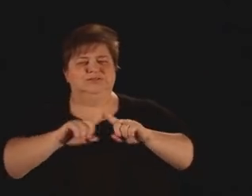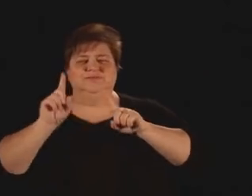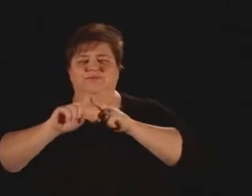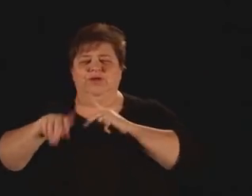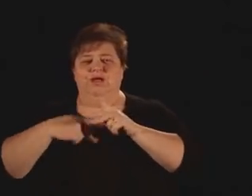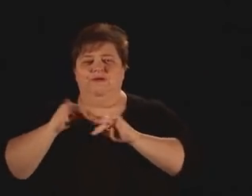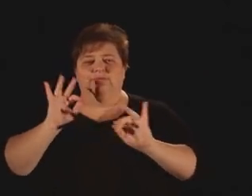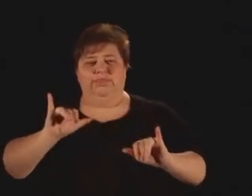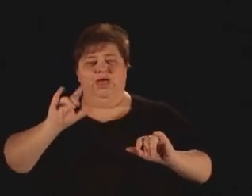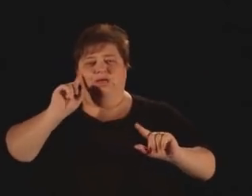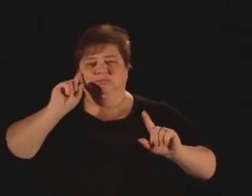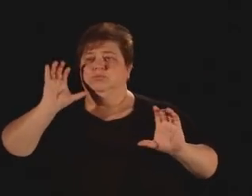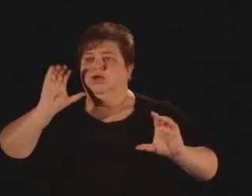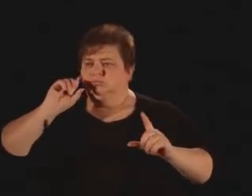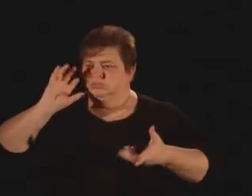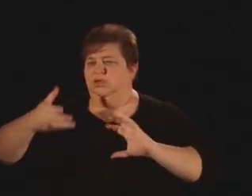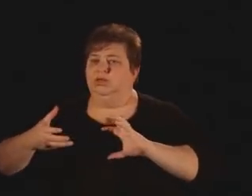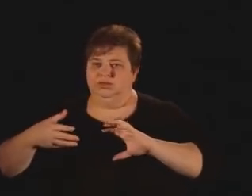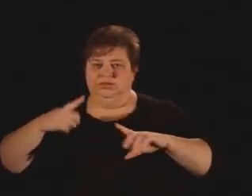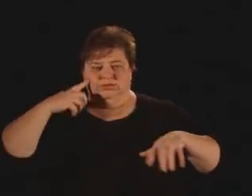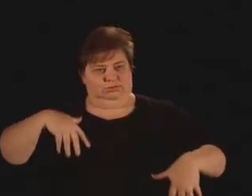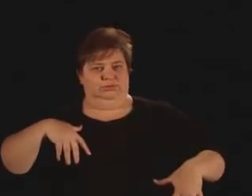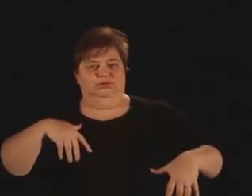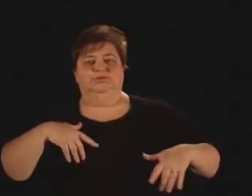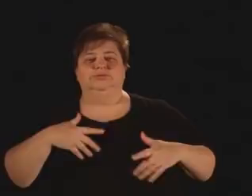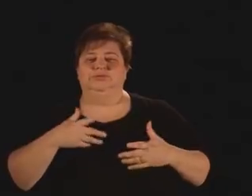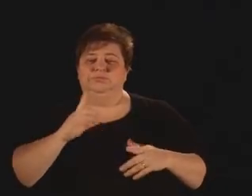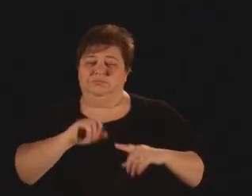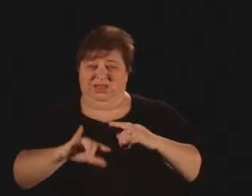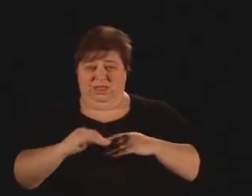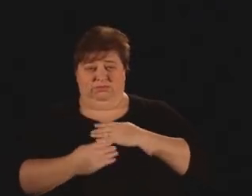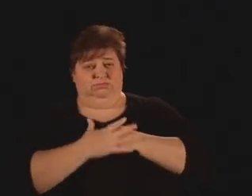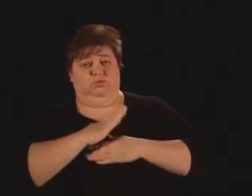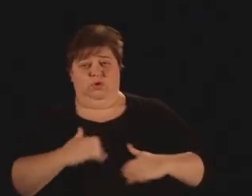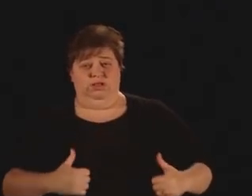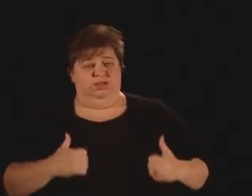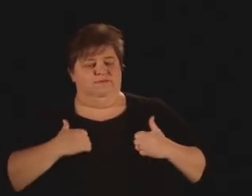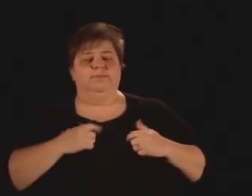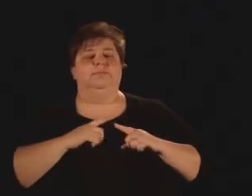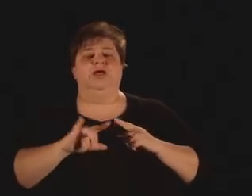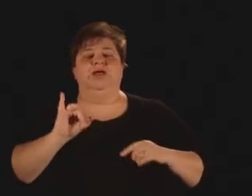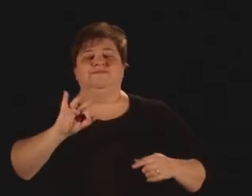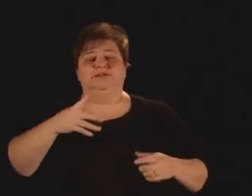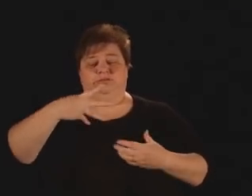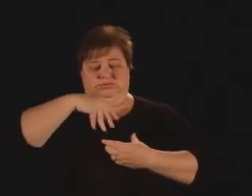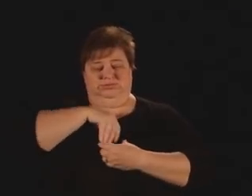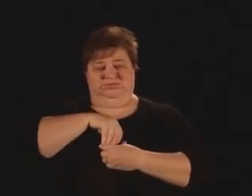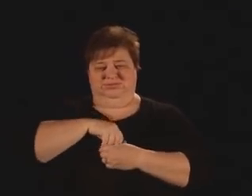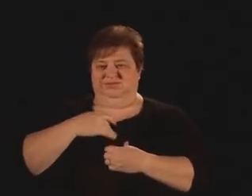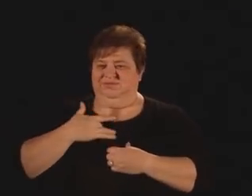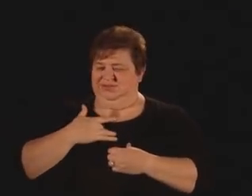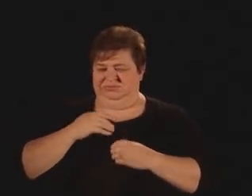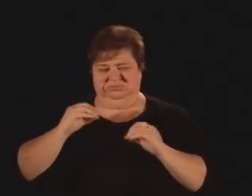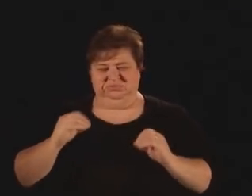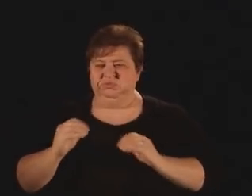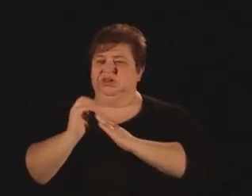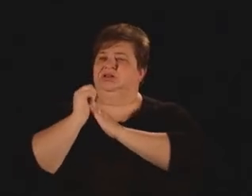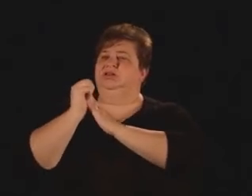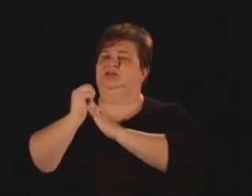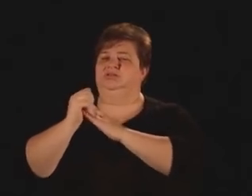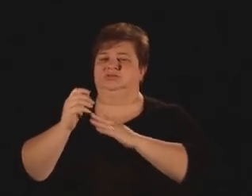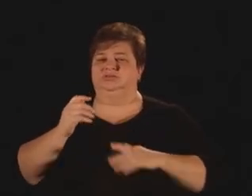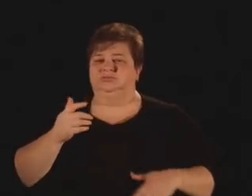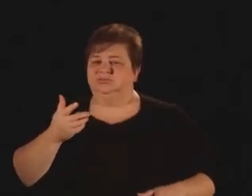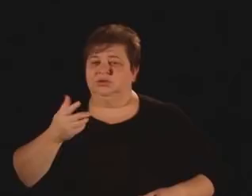what if you believed you lacked leadership skills and your supervisor walked up to you and said, Hey, Bob, your